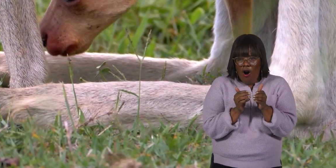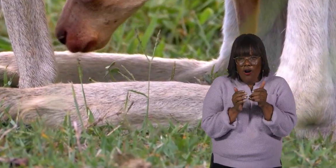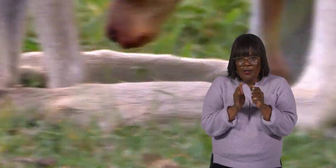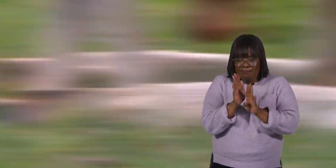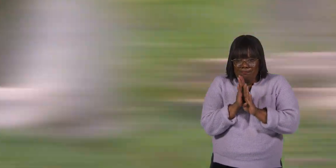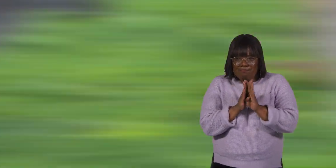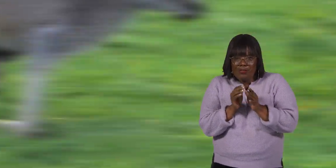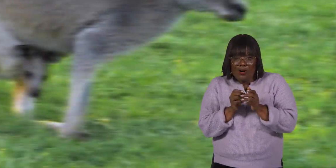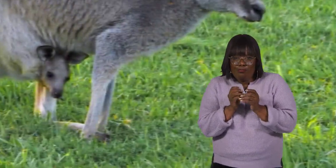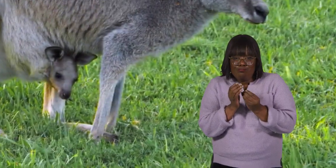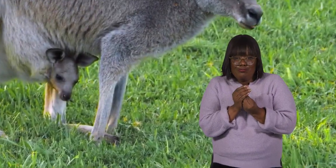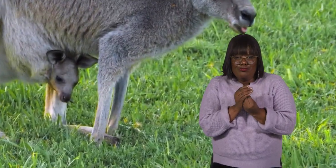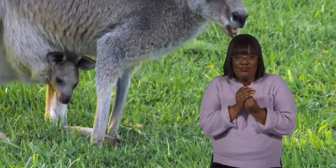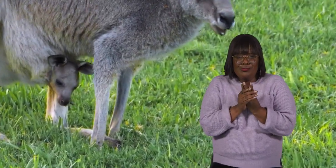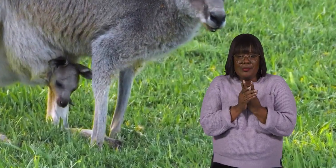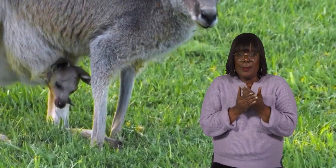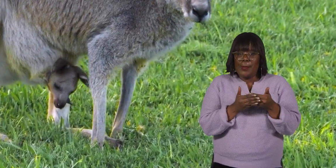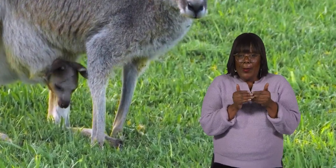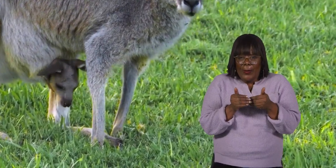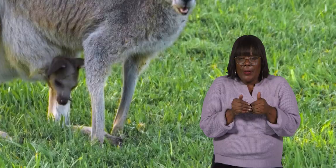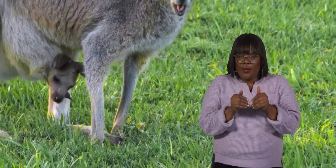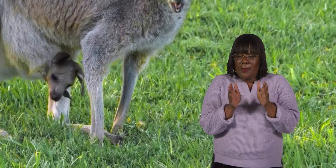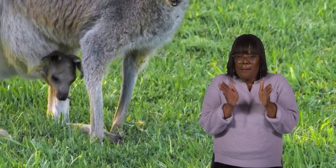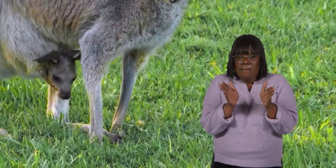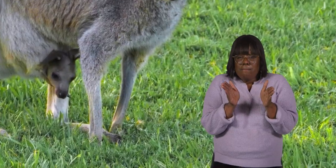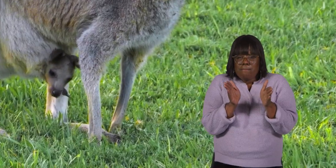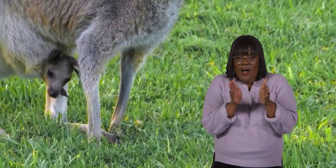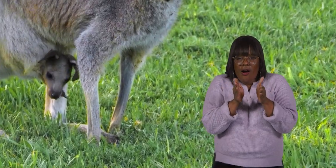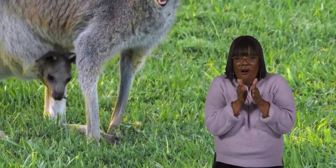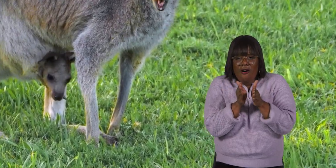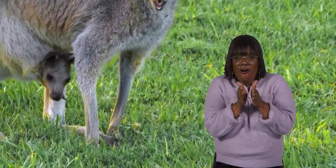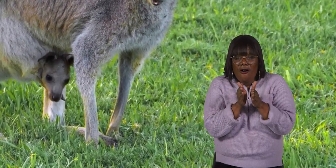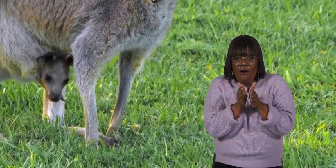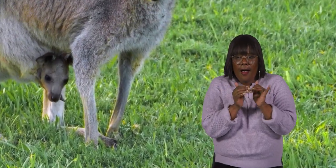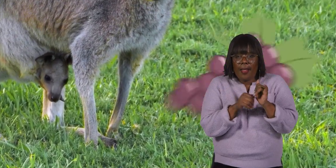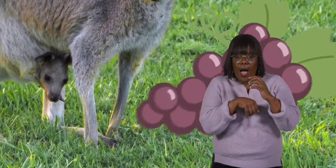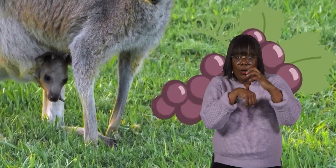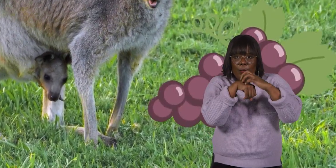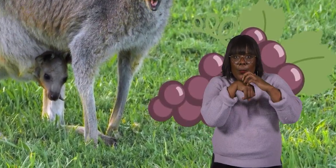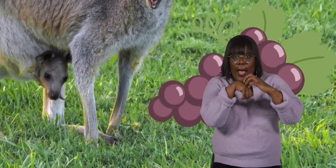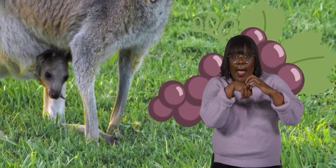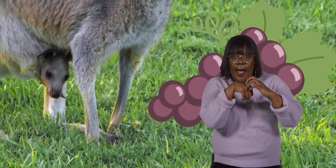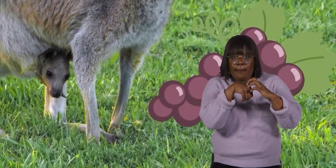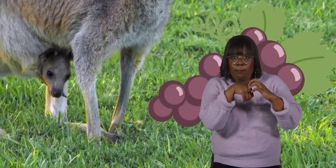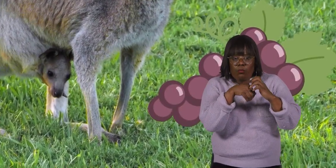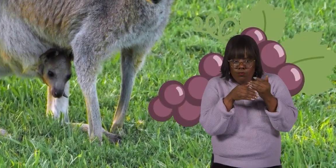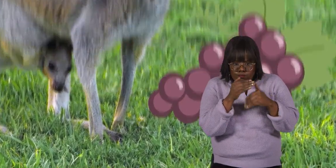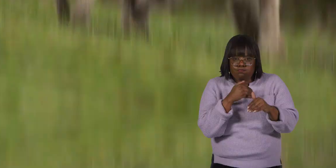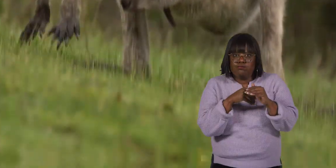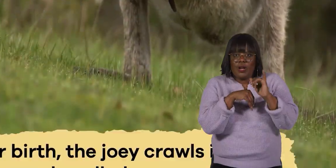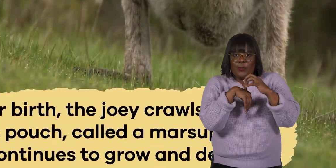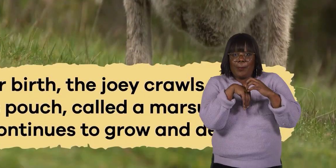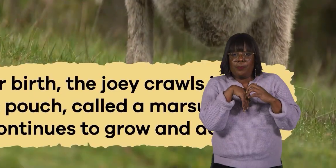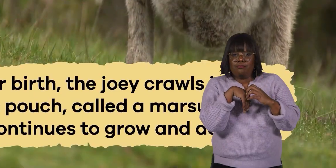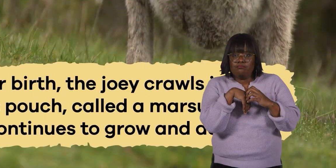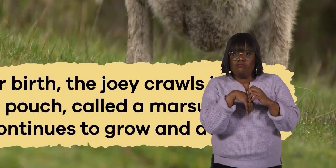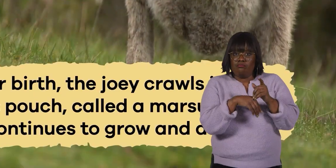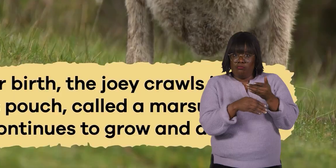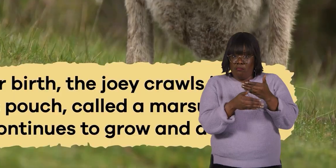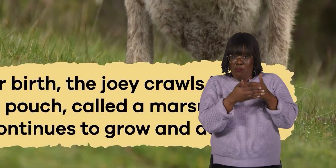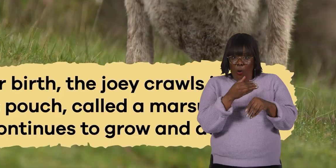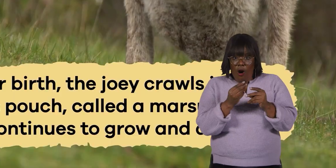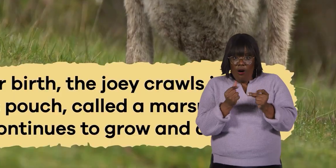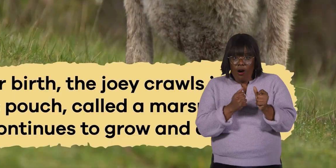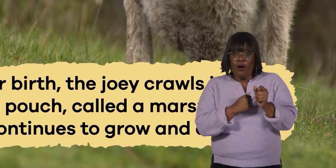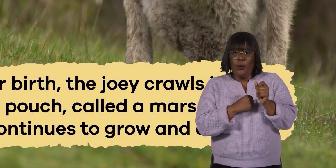underdeveloped. In fact, a baby kangaroo is about the size of a grape when it is born. Right after